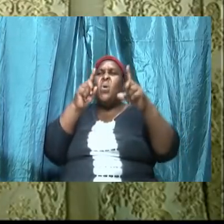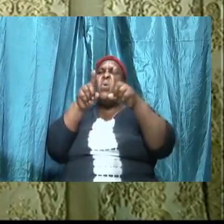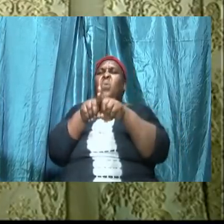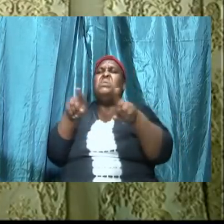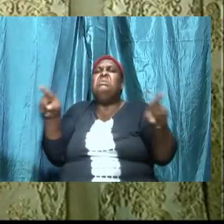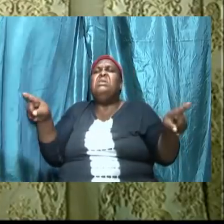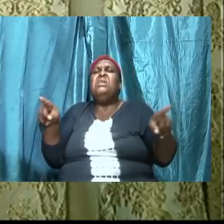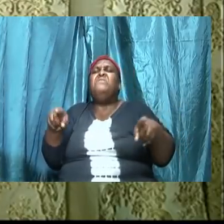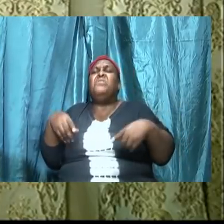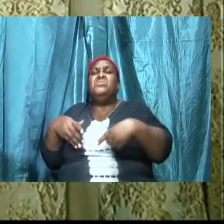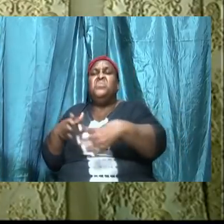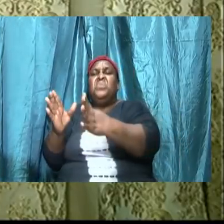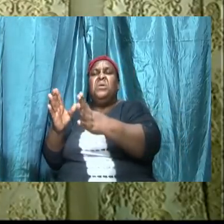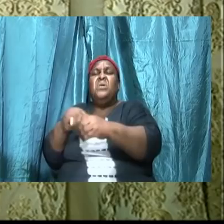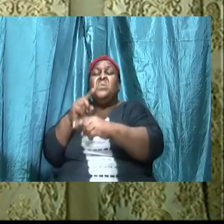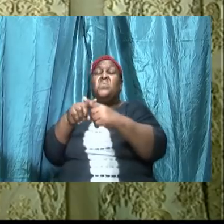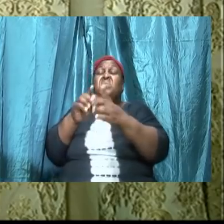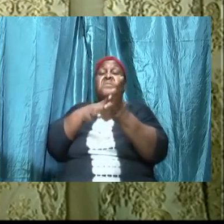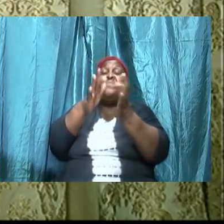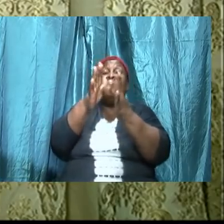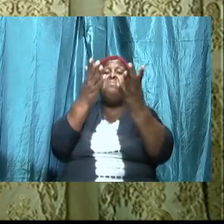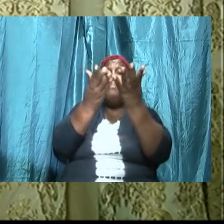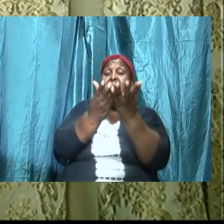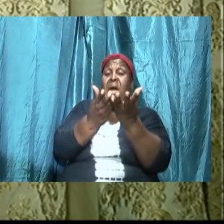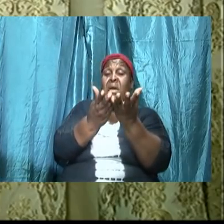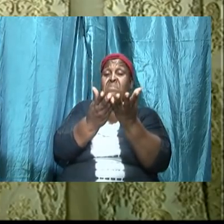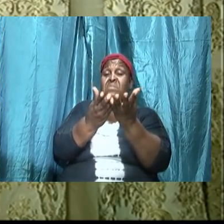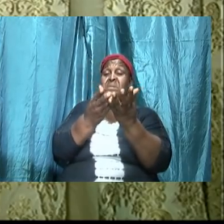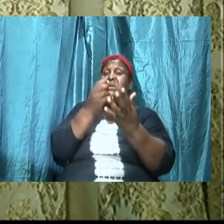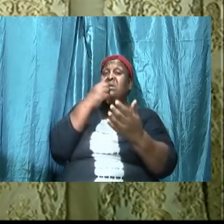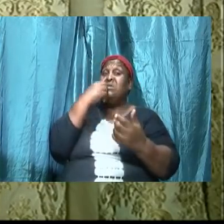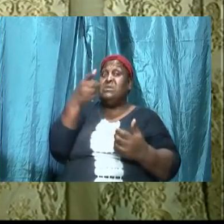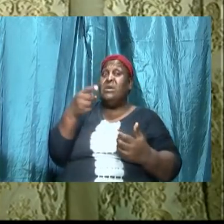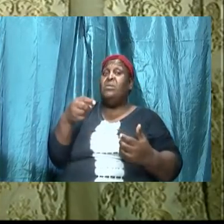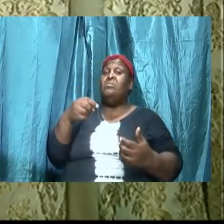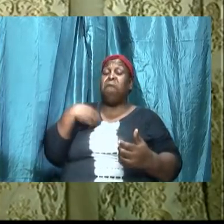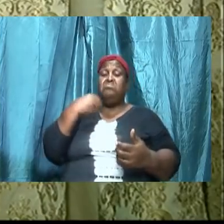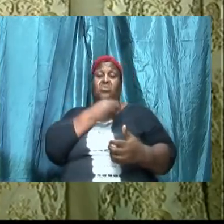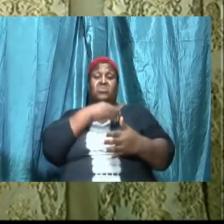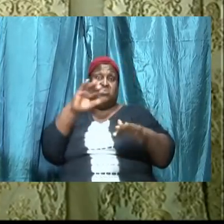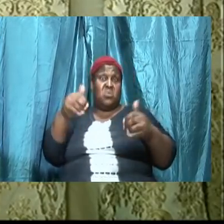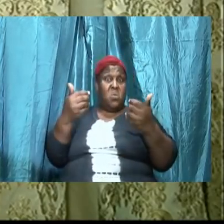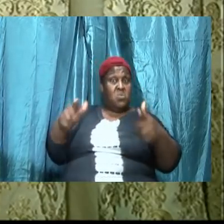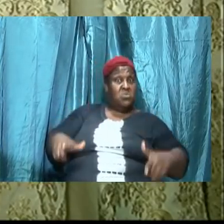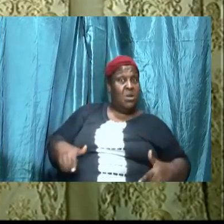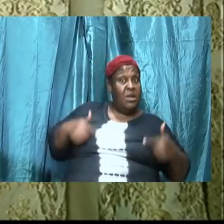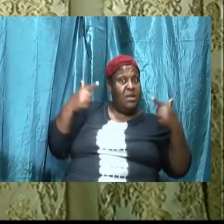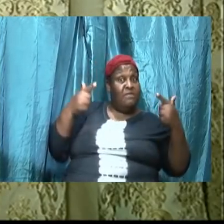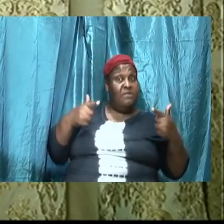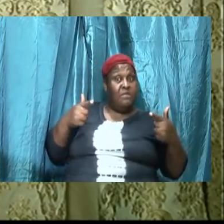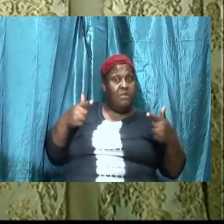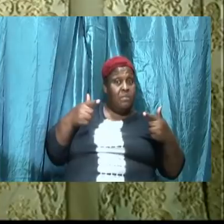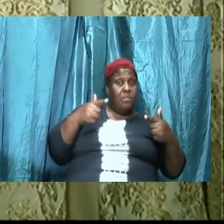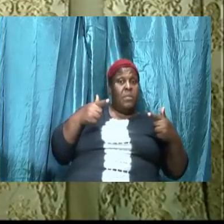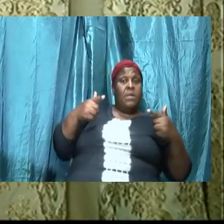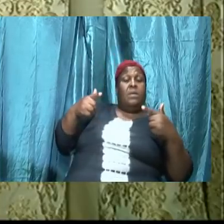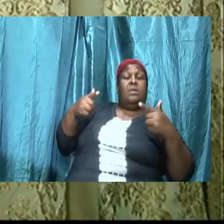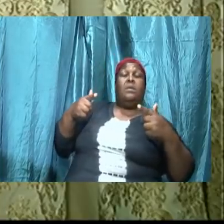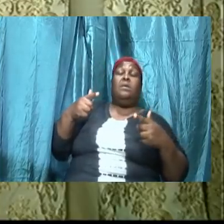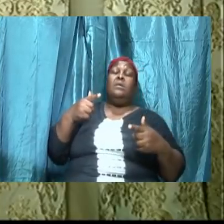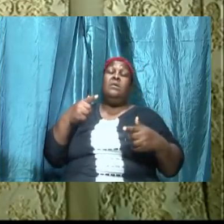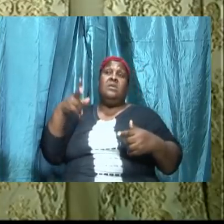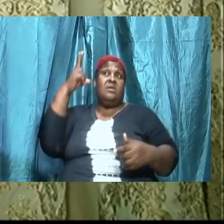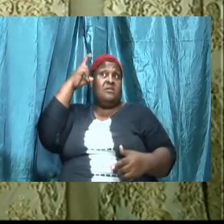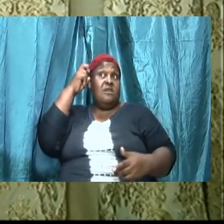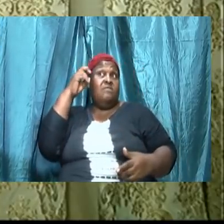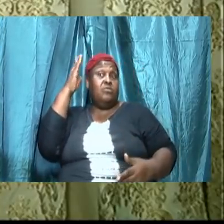alright when the Bible gives us the path in which to walk let us dare walk some other way and the adversary knows